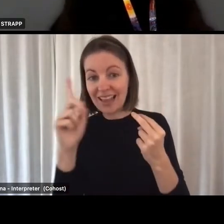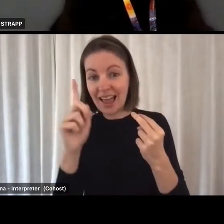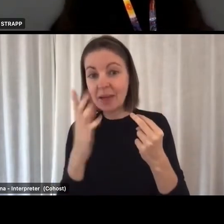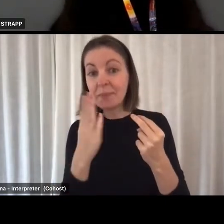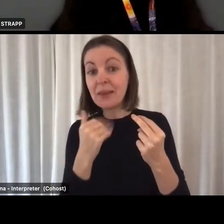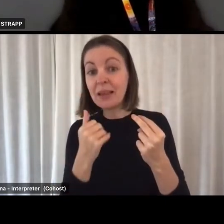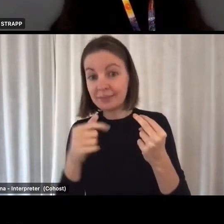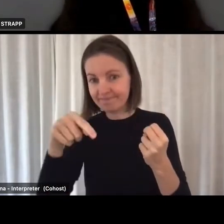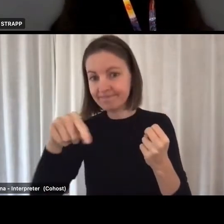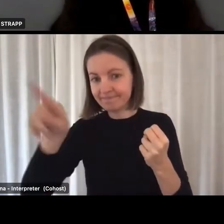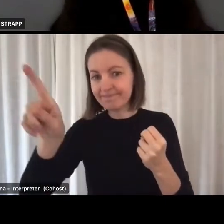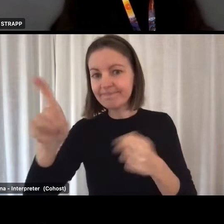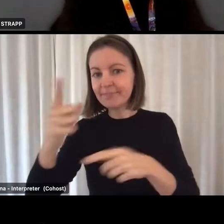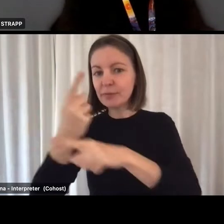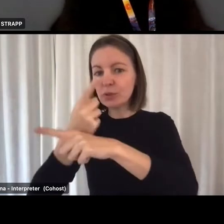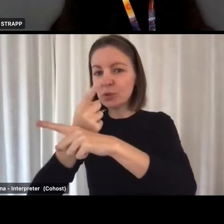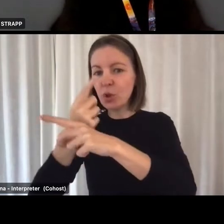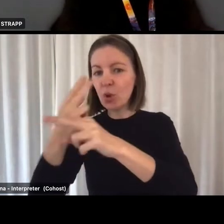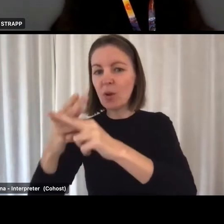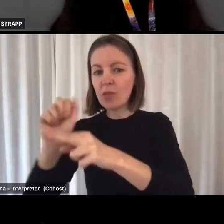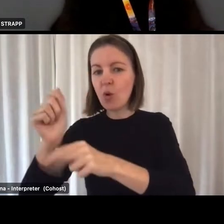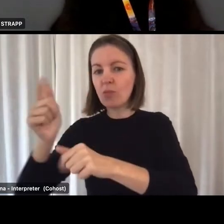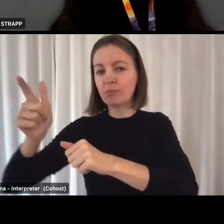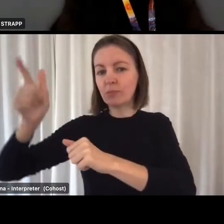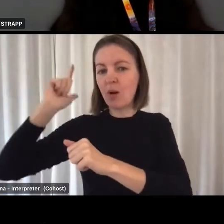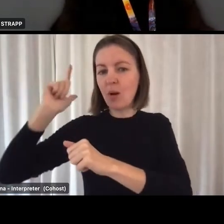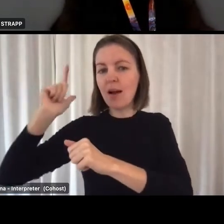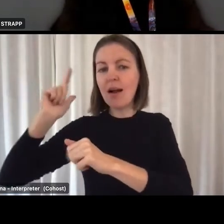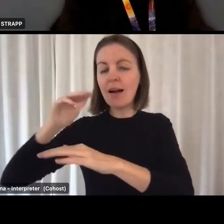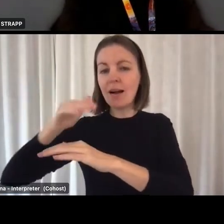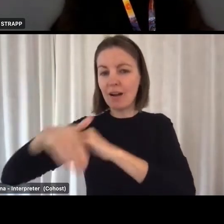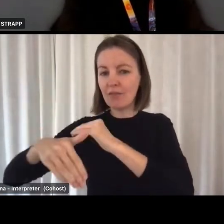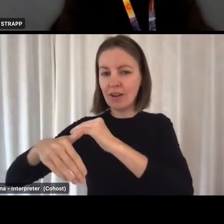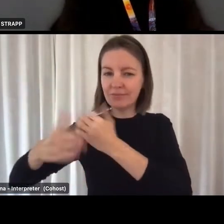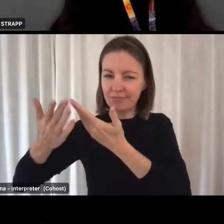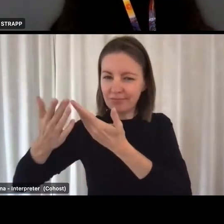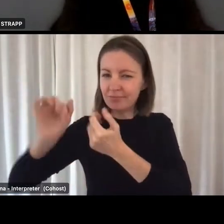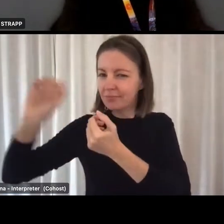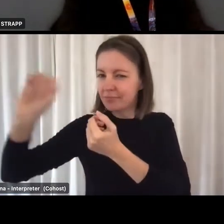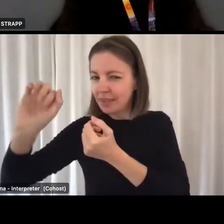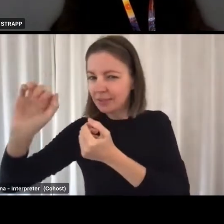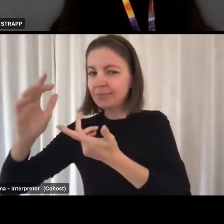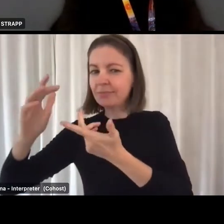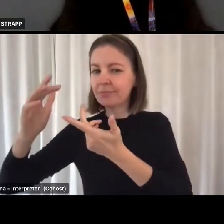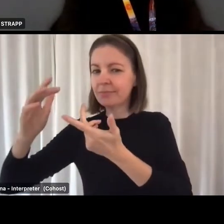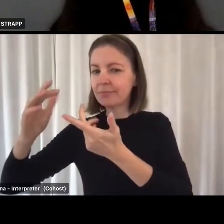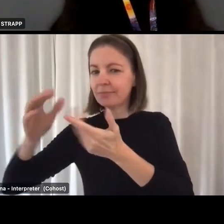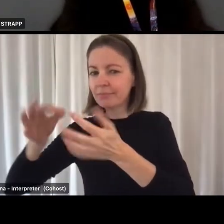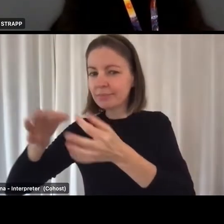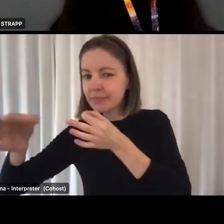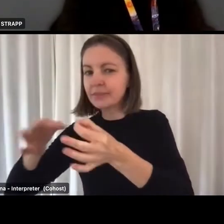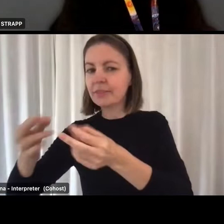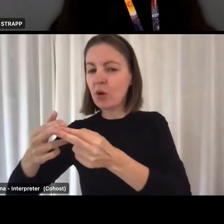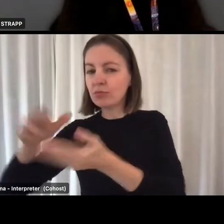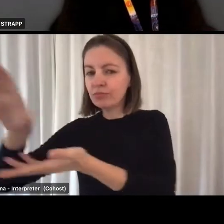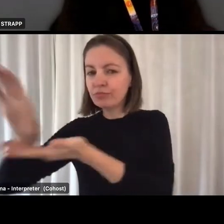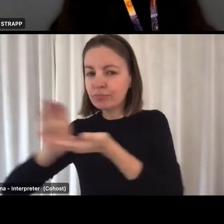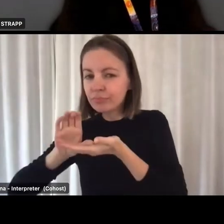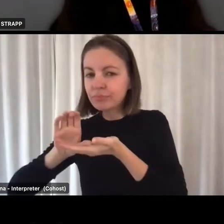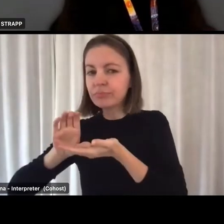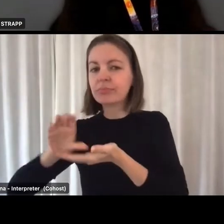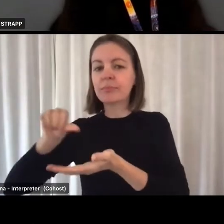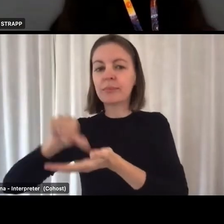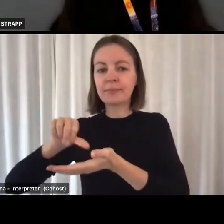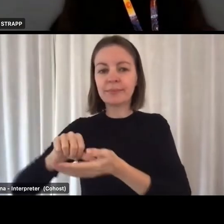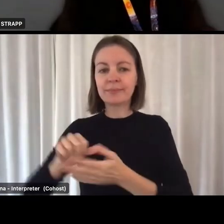your provider or your employer about how they're intending to access the payment. So